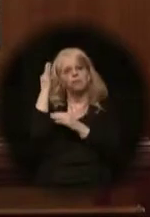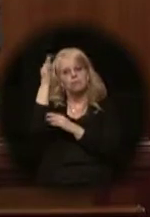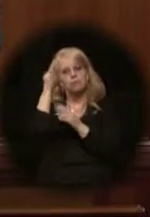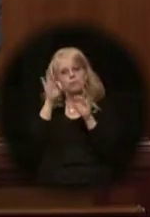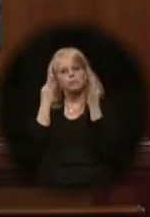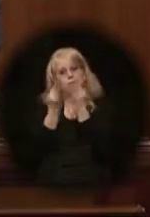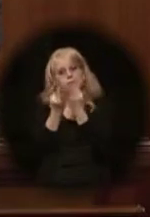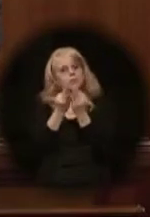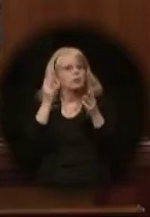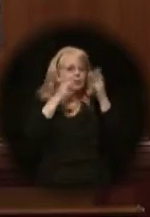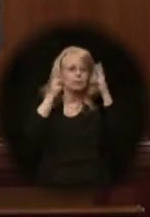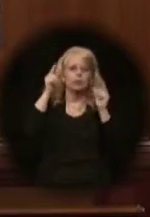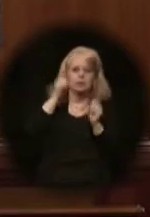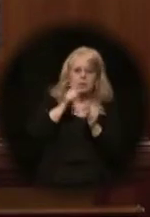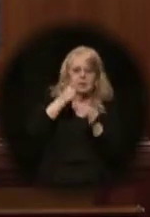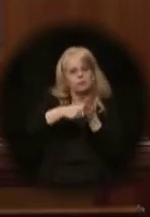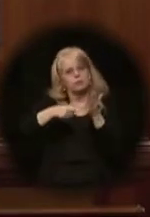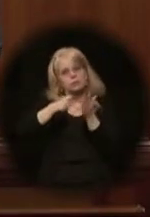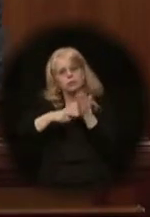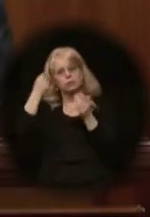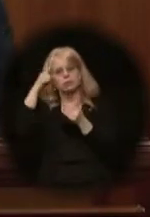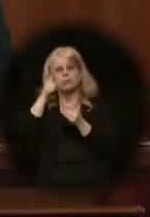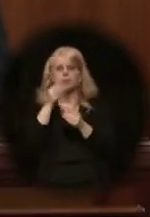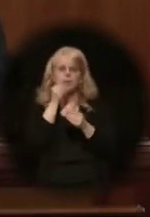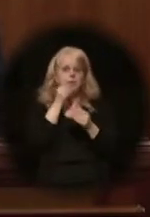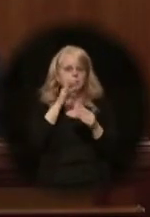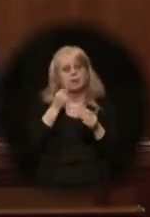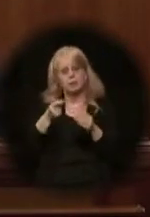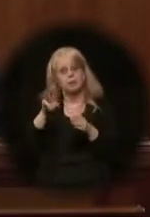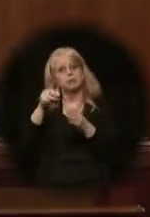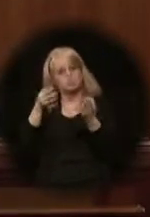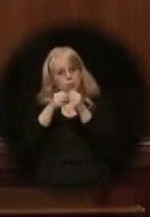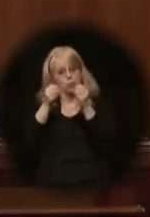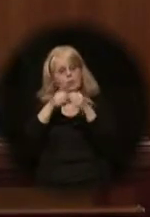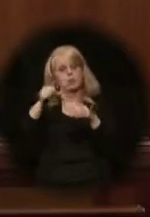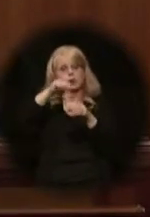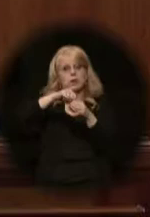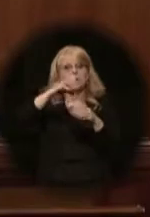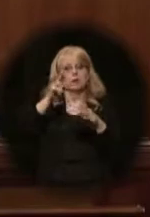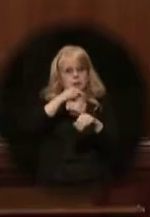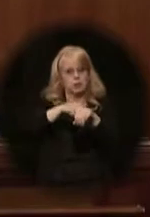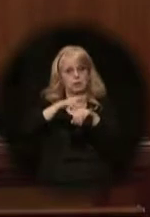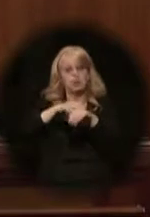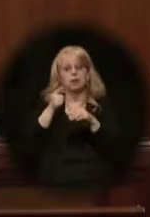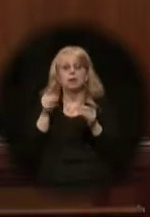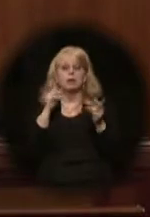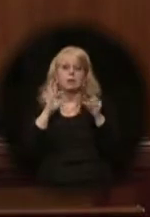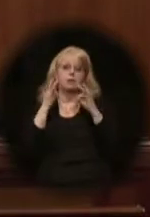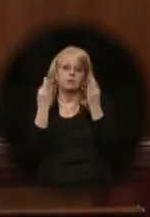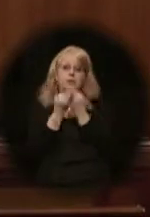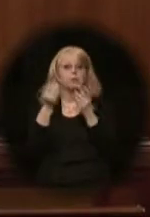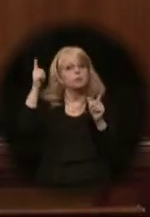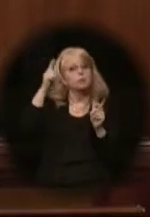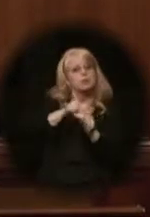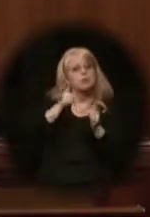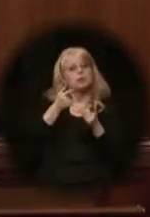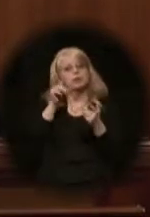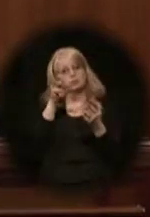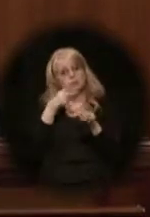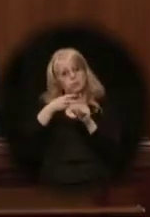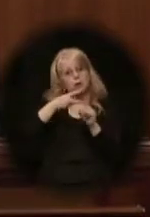and have more lower-cost natural gas. A strong Alaska where families suffer less violence and more Alaskans choose respect.